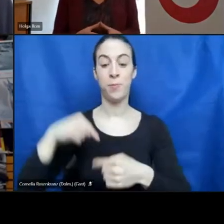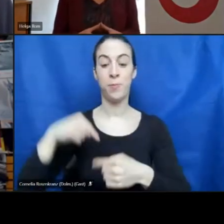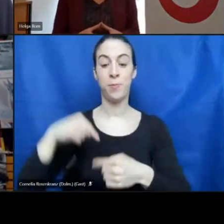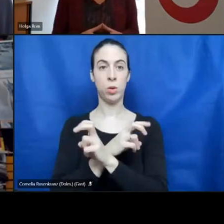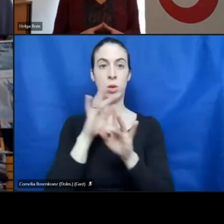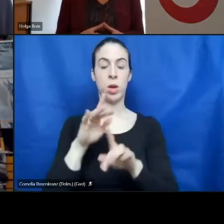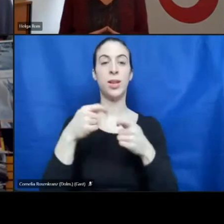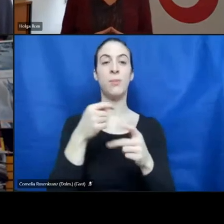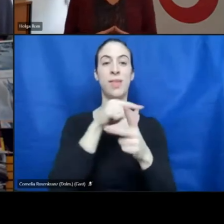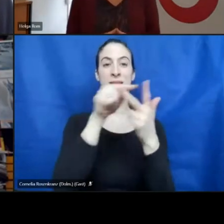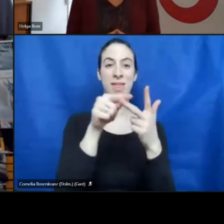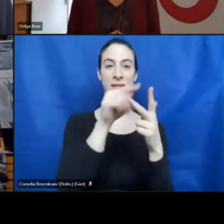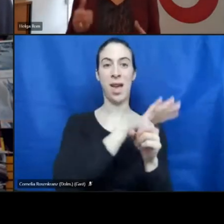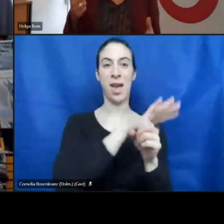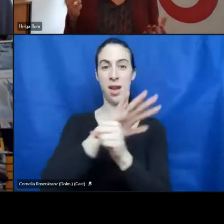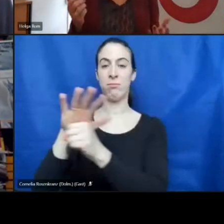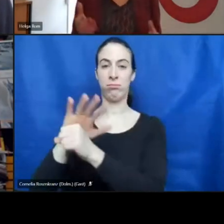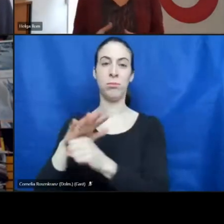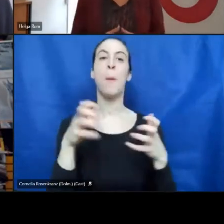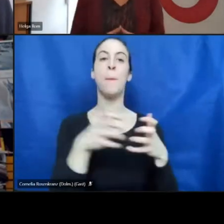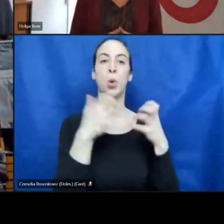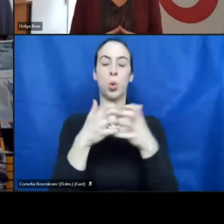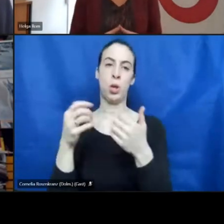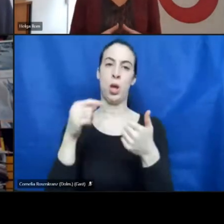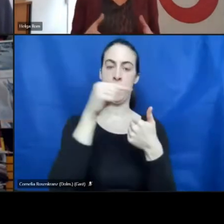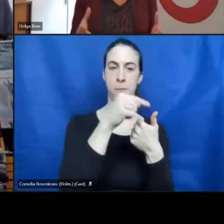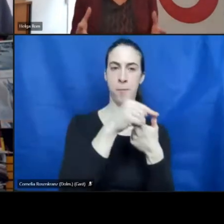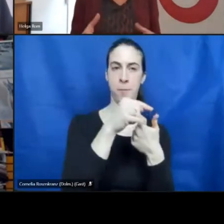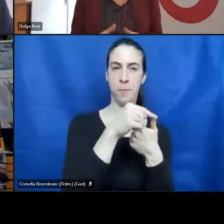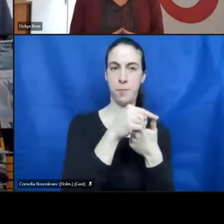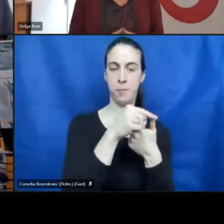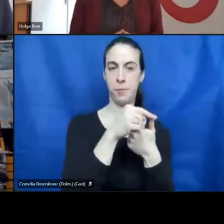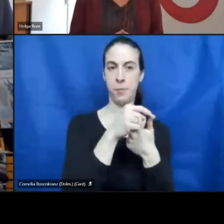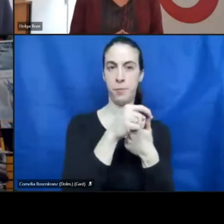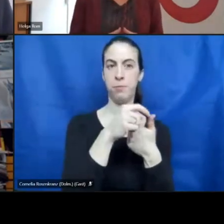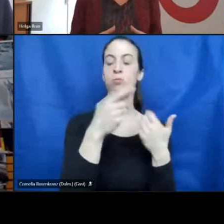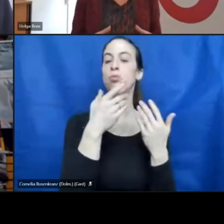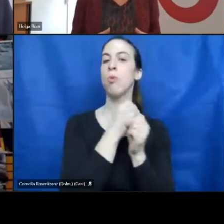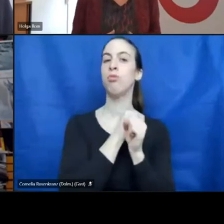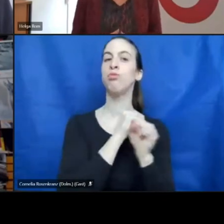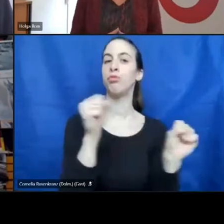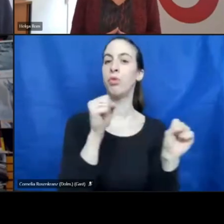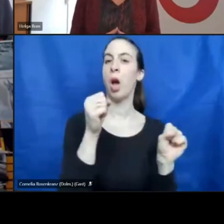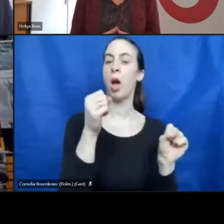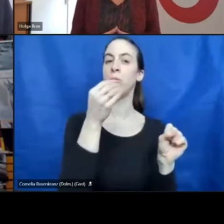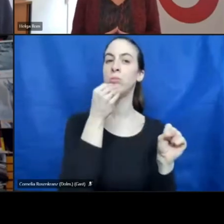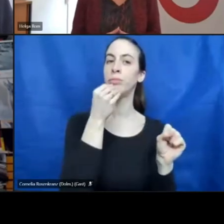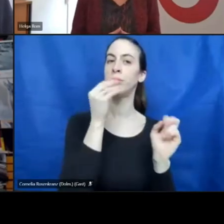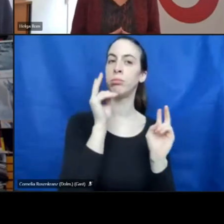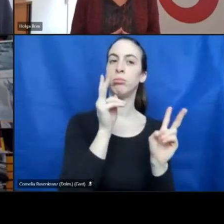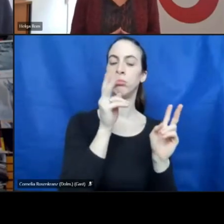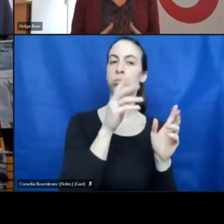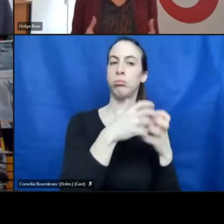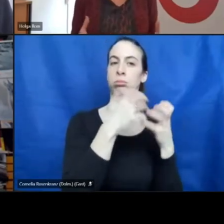three categories of products. First, there are the free consumer goods. In this field, we